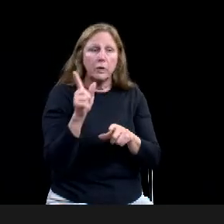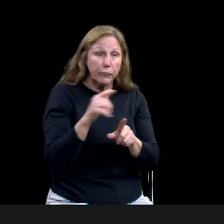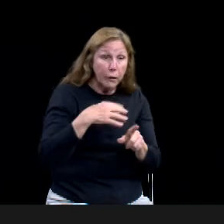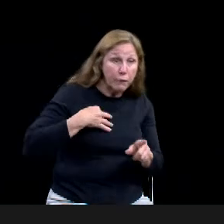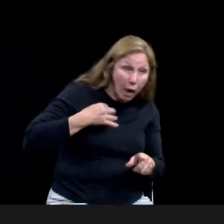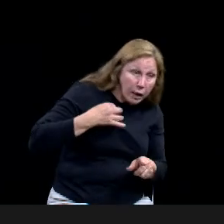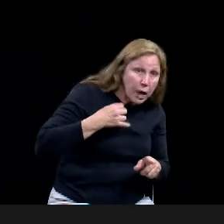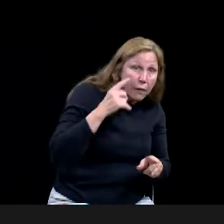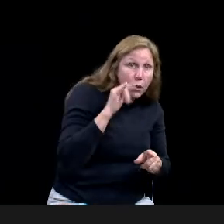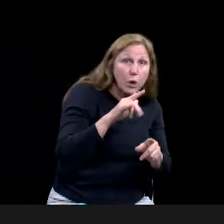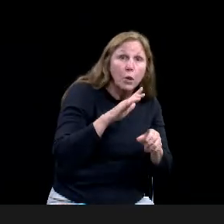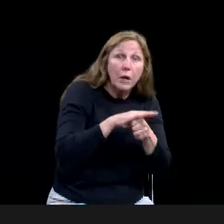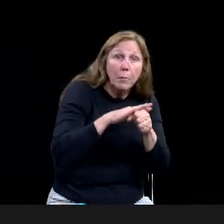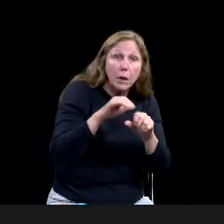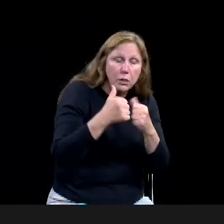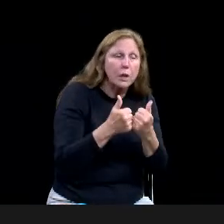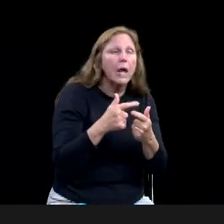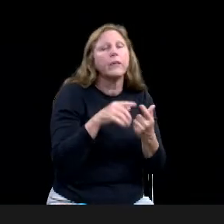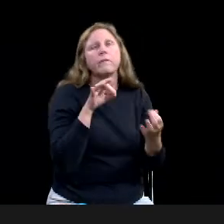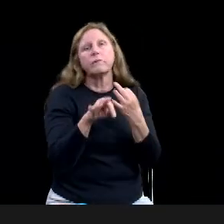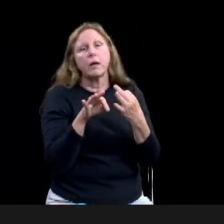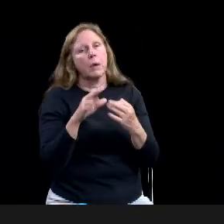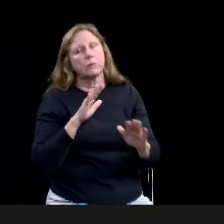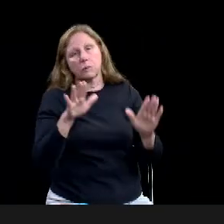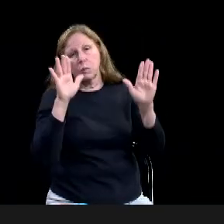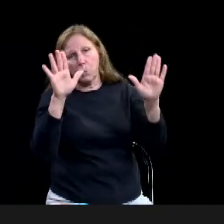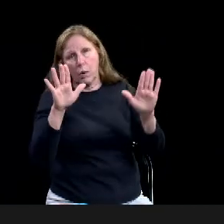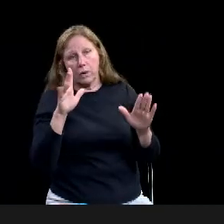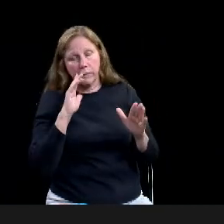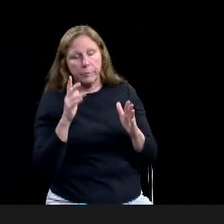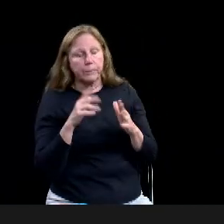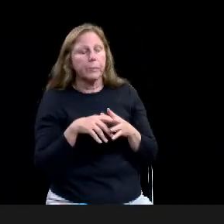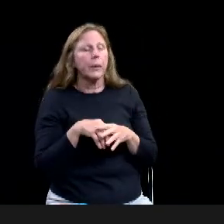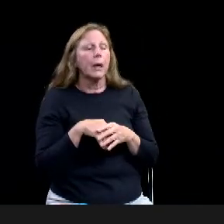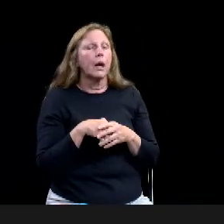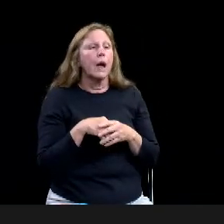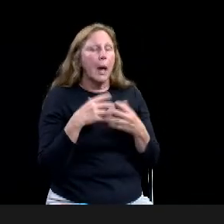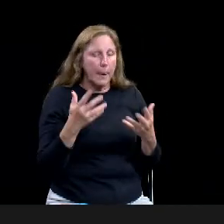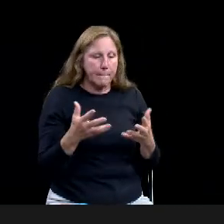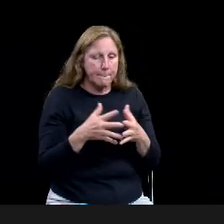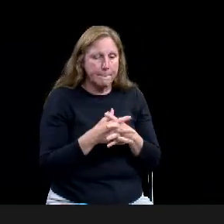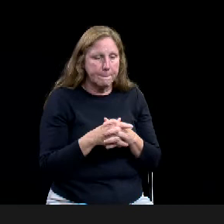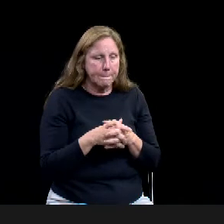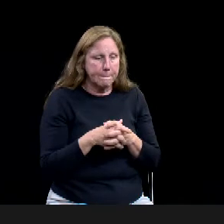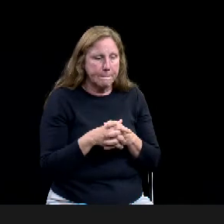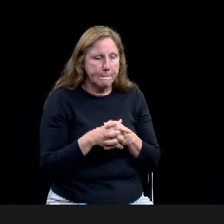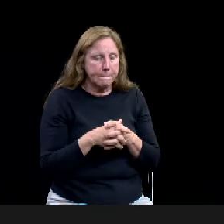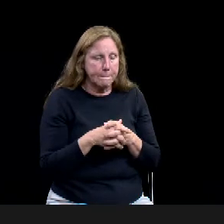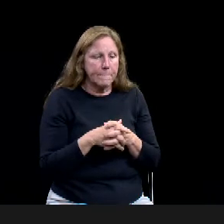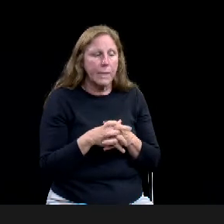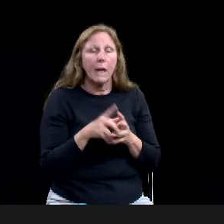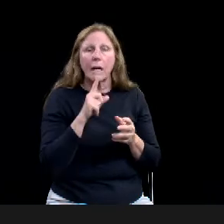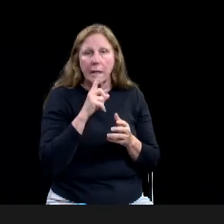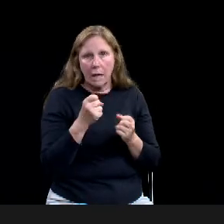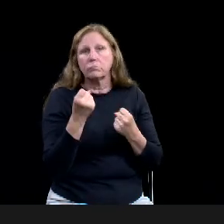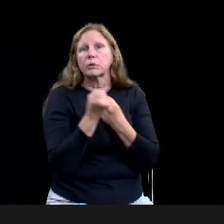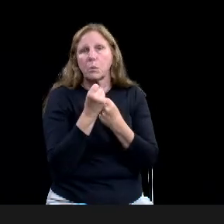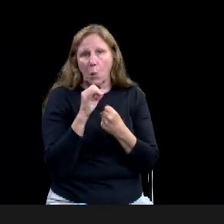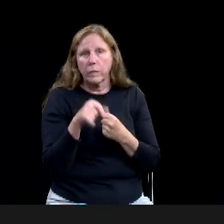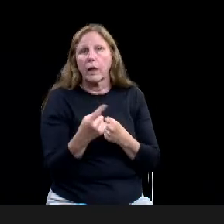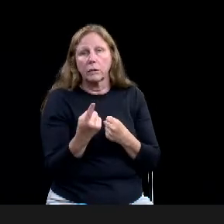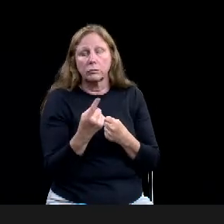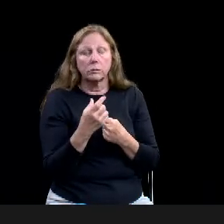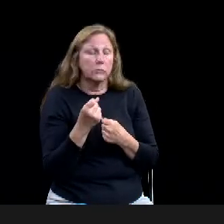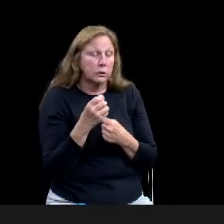and I'm in very much in favor of this, uh, this, uh, grant program and, uh, let's get launched as quickly as we can. Uh, thanks